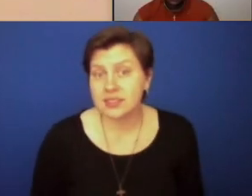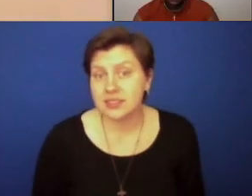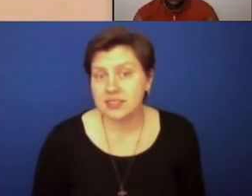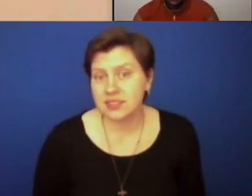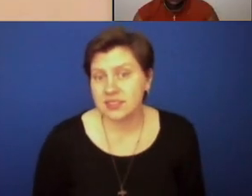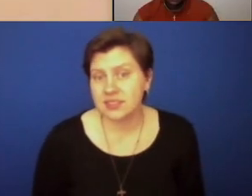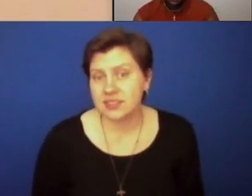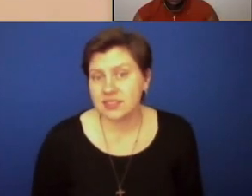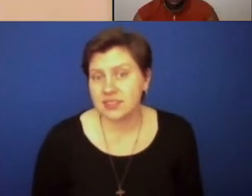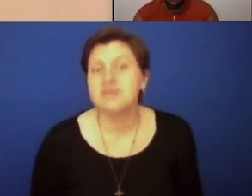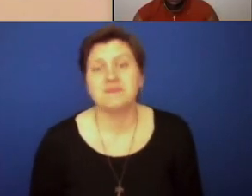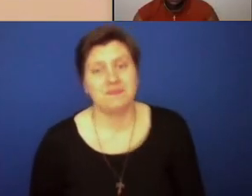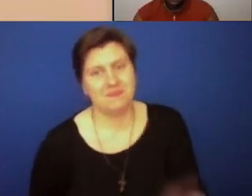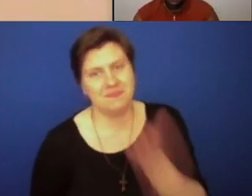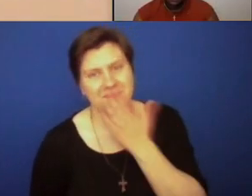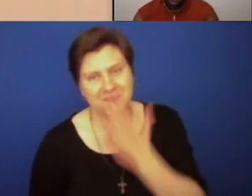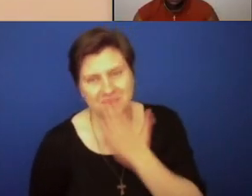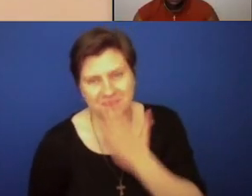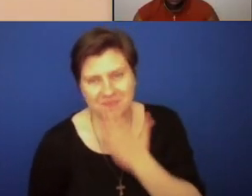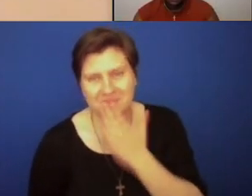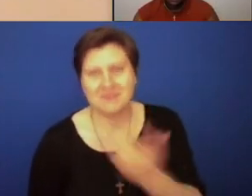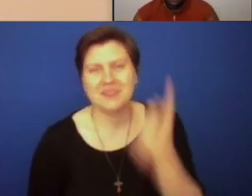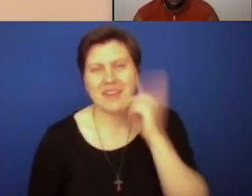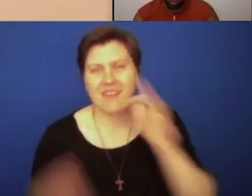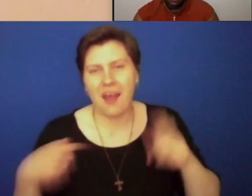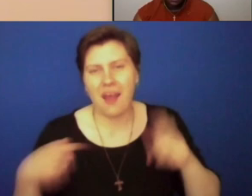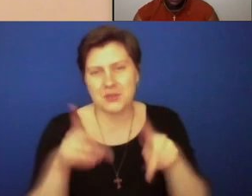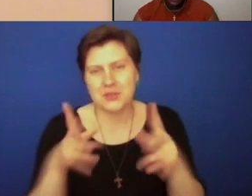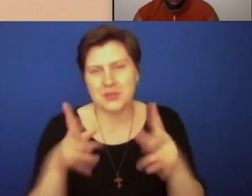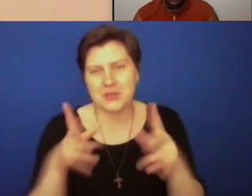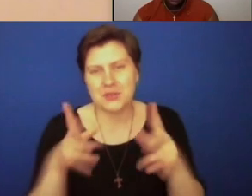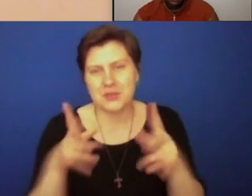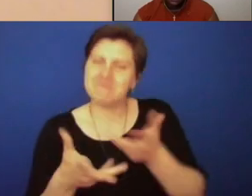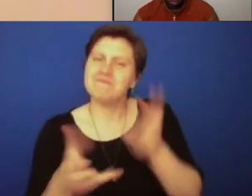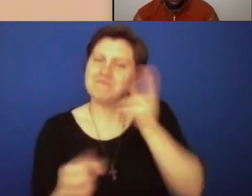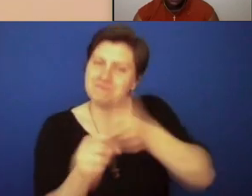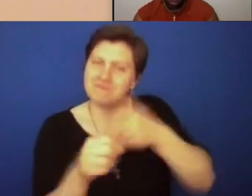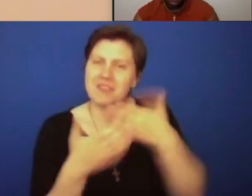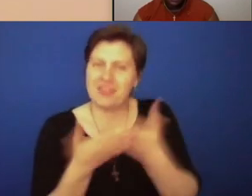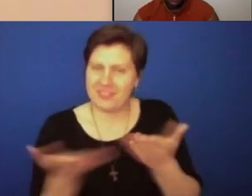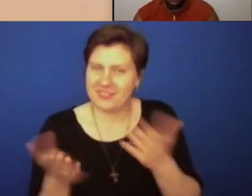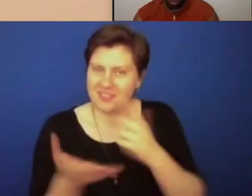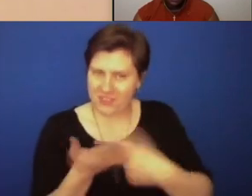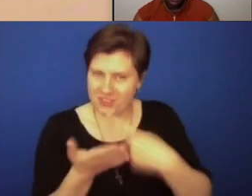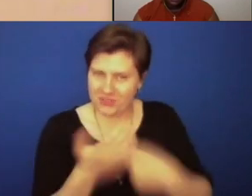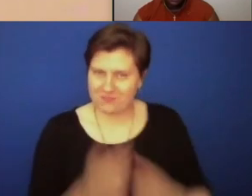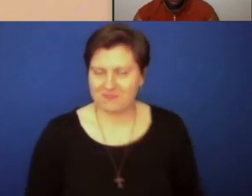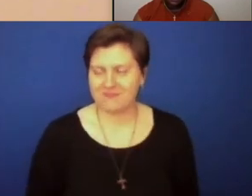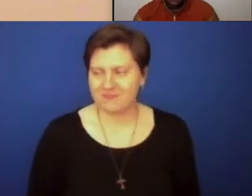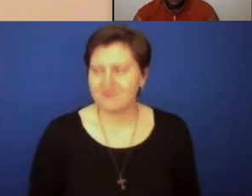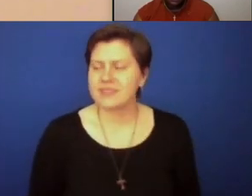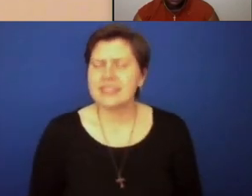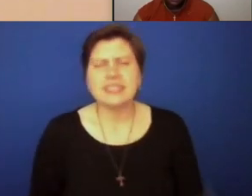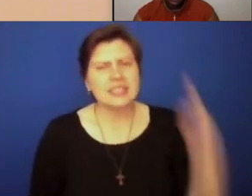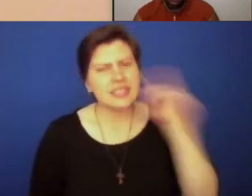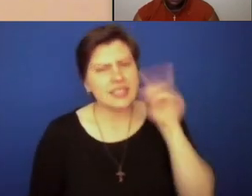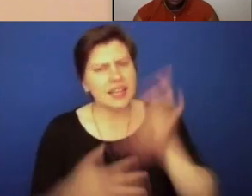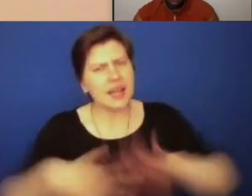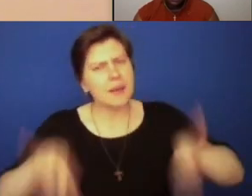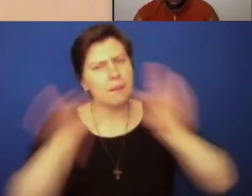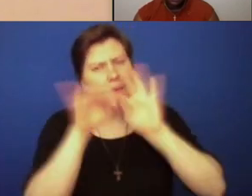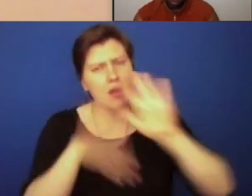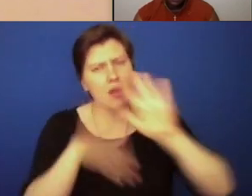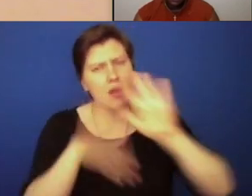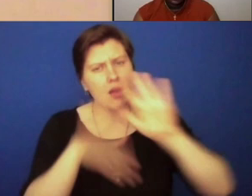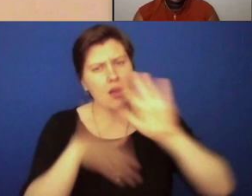Thank you, and thank you so much for the opportunity to engage in this conversation. I think what is important, certainly for every Catholic to